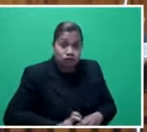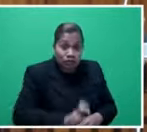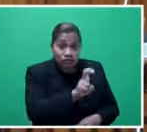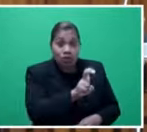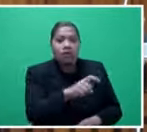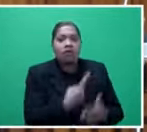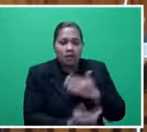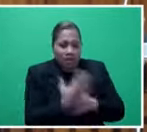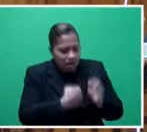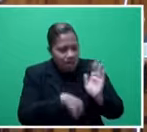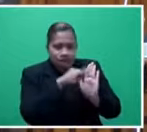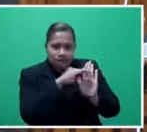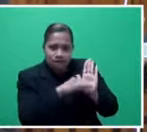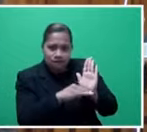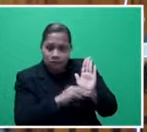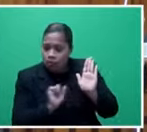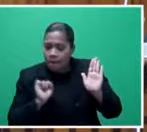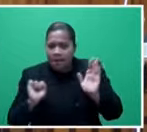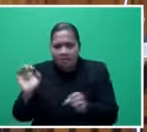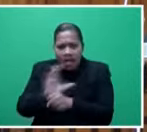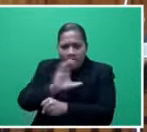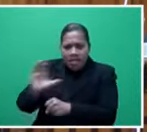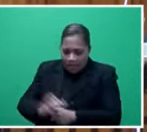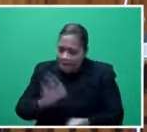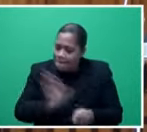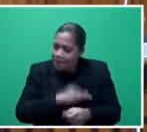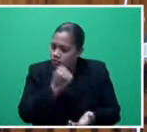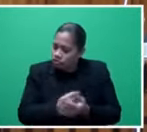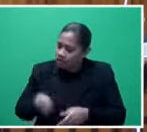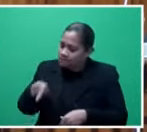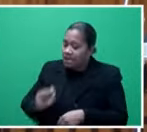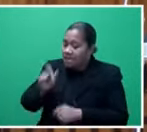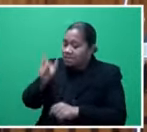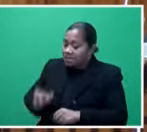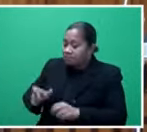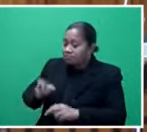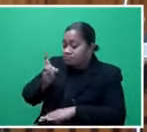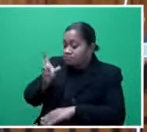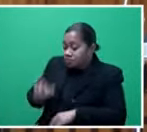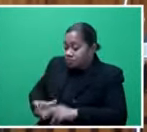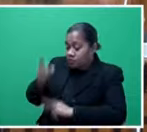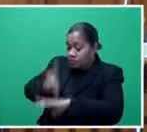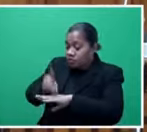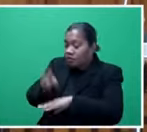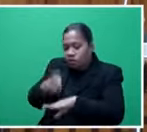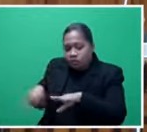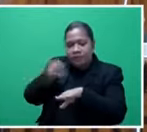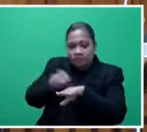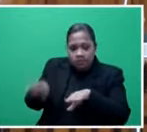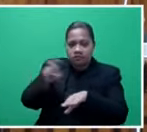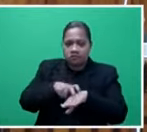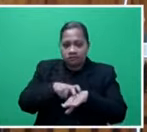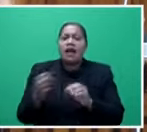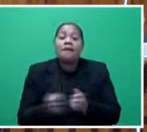place regulations to tell bus companies, make sure you carry the disabled person. Make sure you reserve seats for them. In many countries,